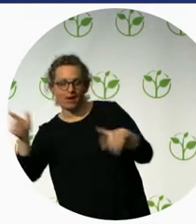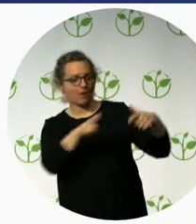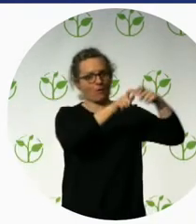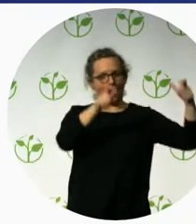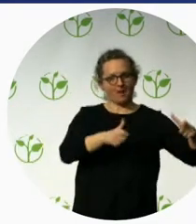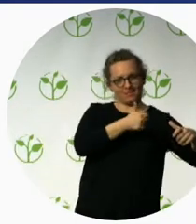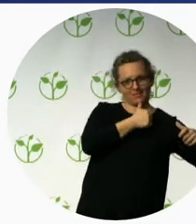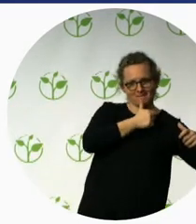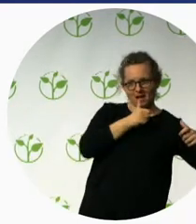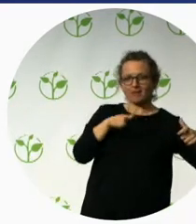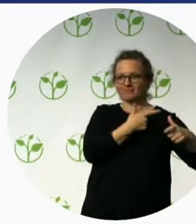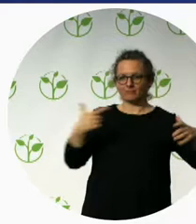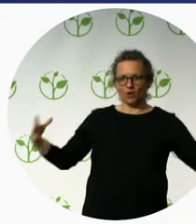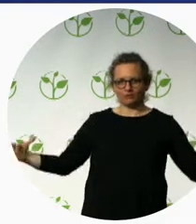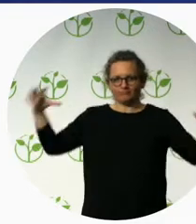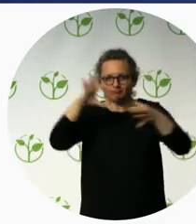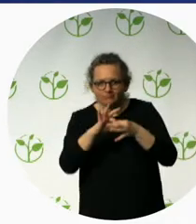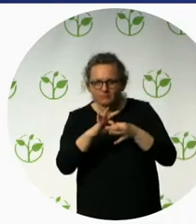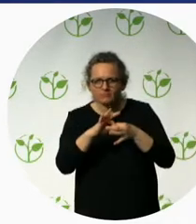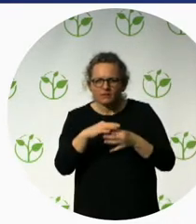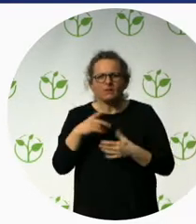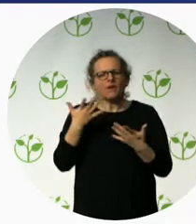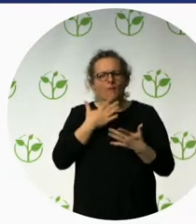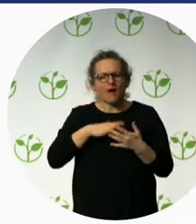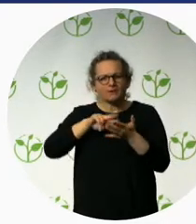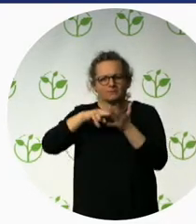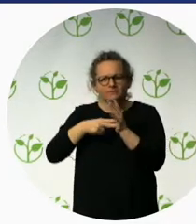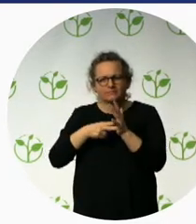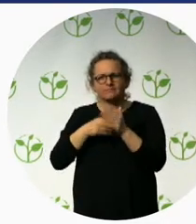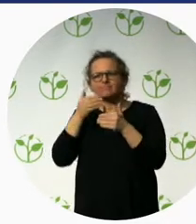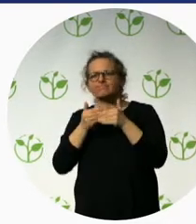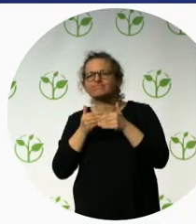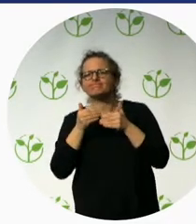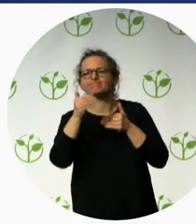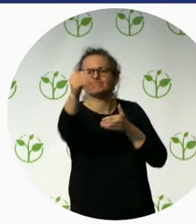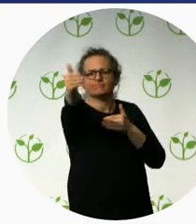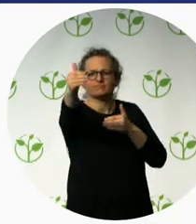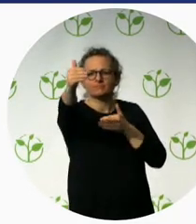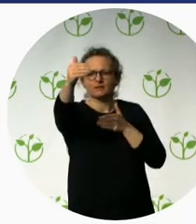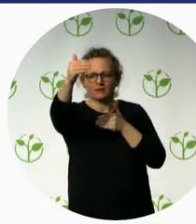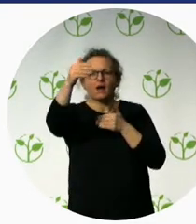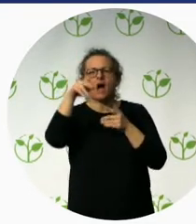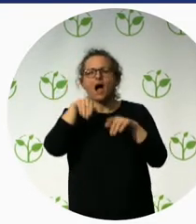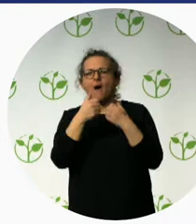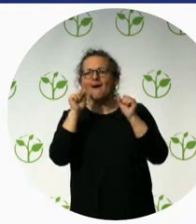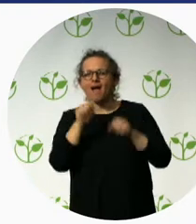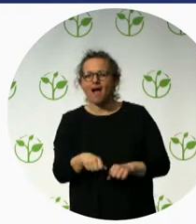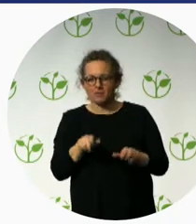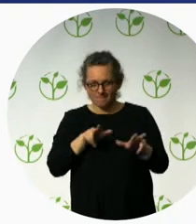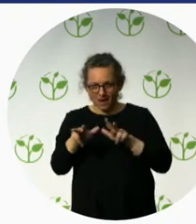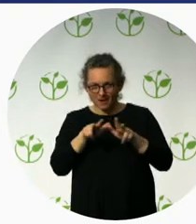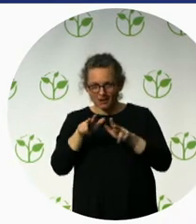master's degree in sustainable resource management from the Technical University of Munich and has worked for different private and public organizations,